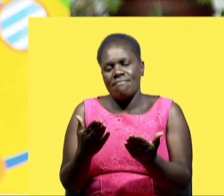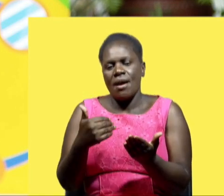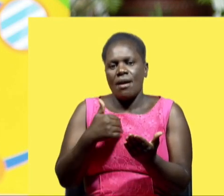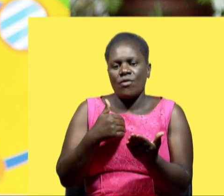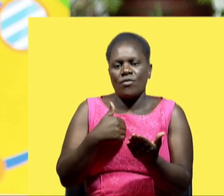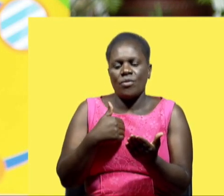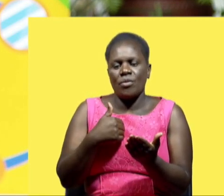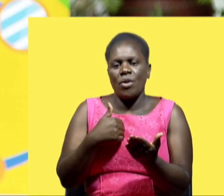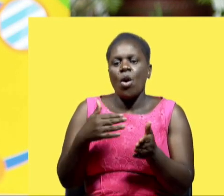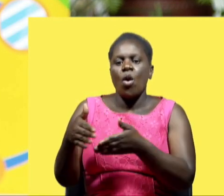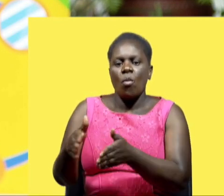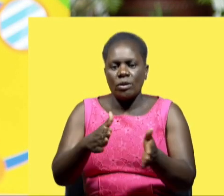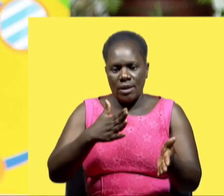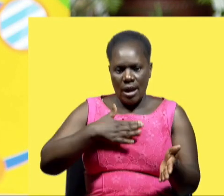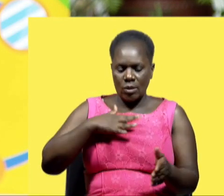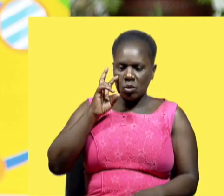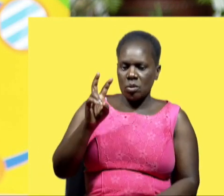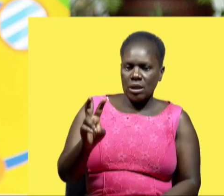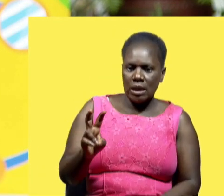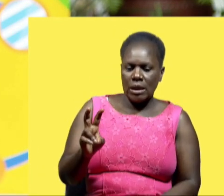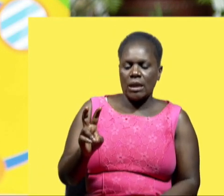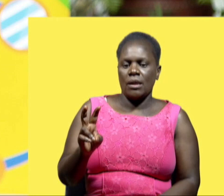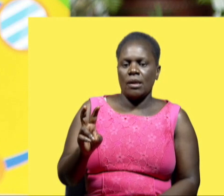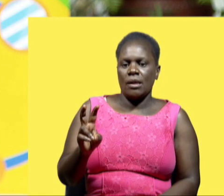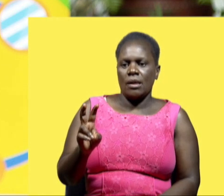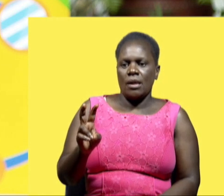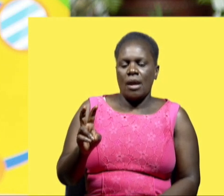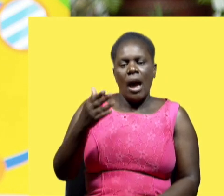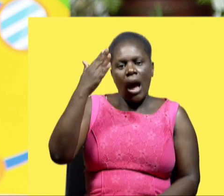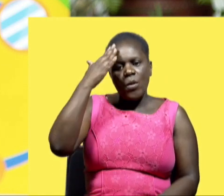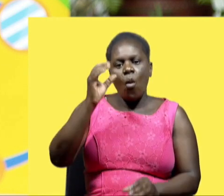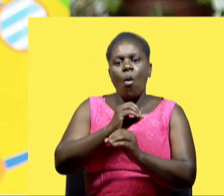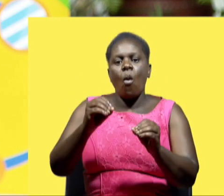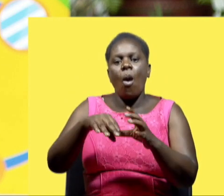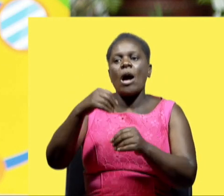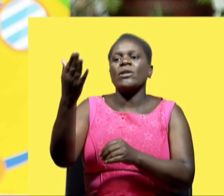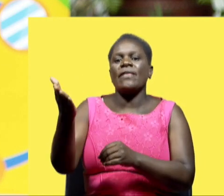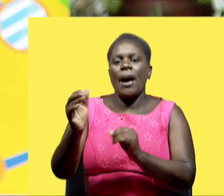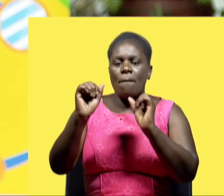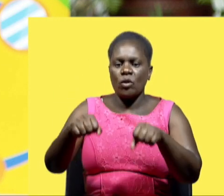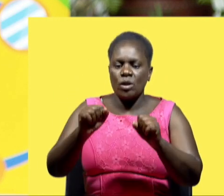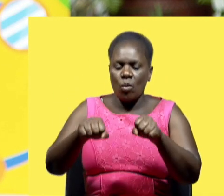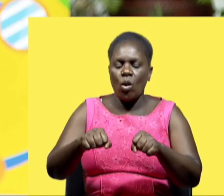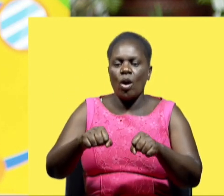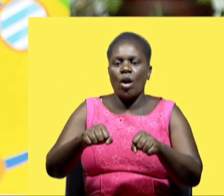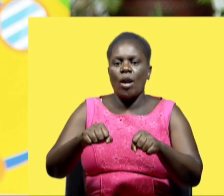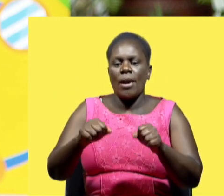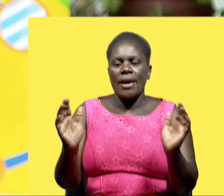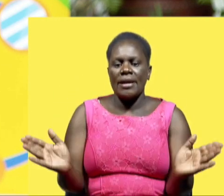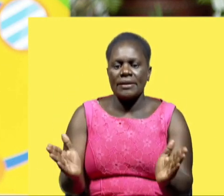may have been an opportunity for us to see is it that we do not know what is out there or how can we then